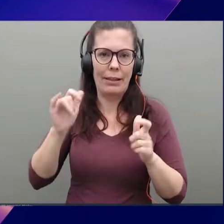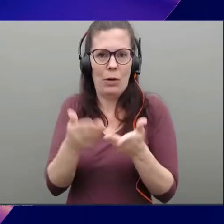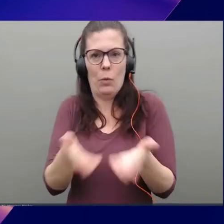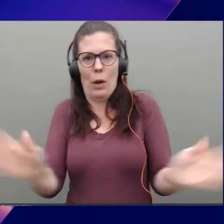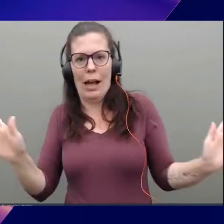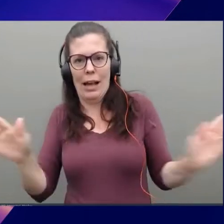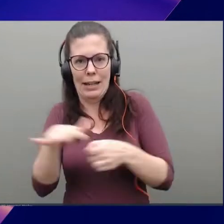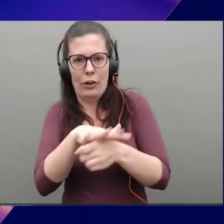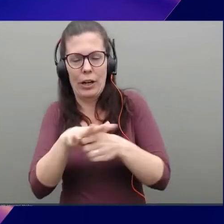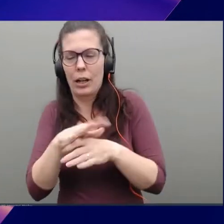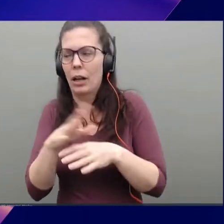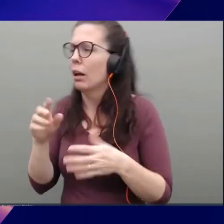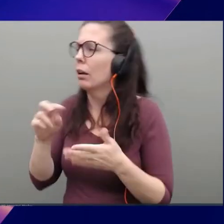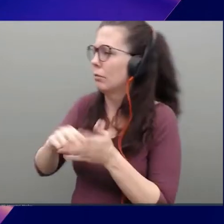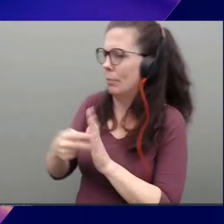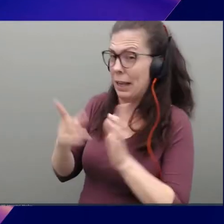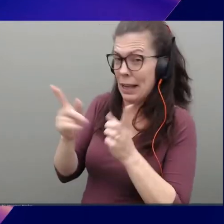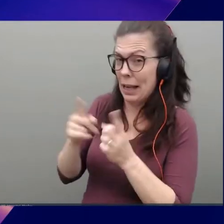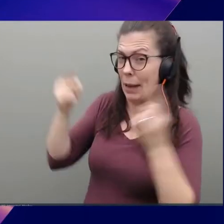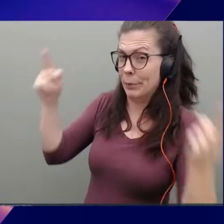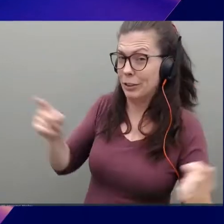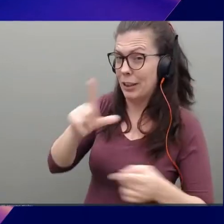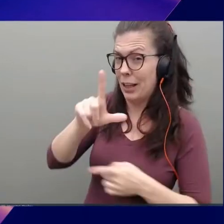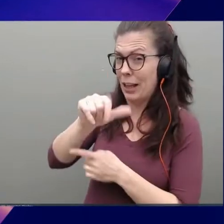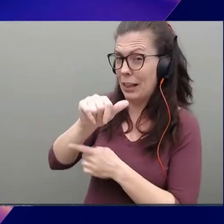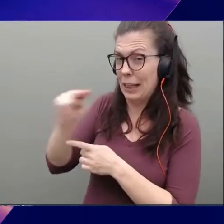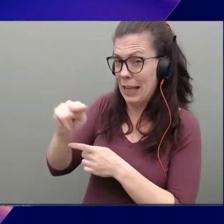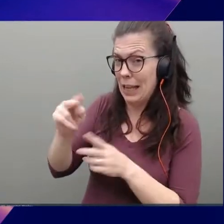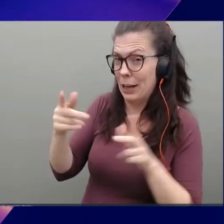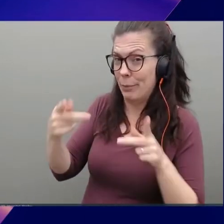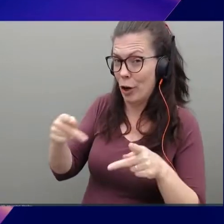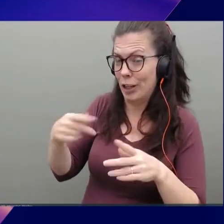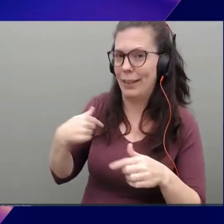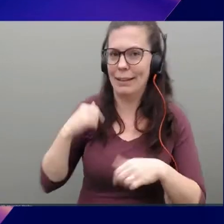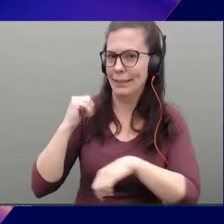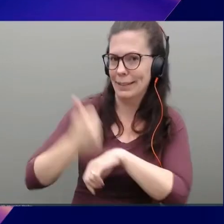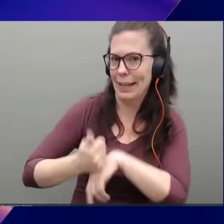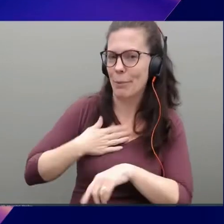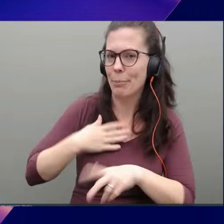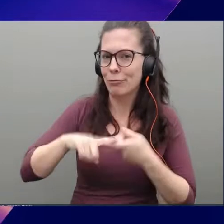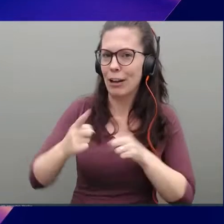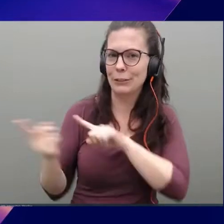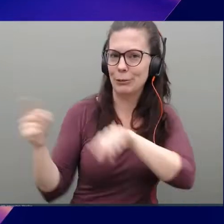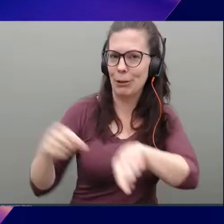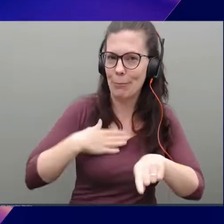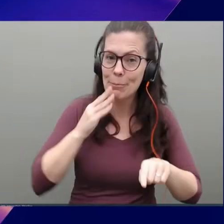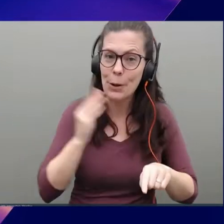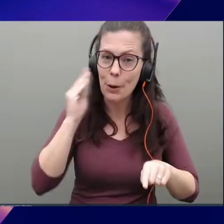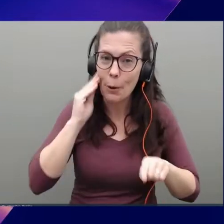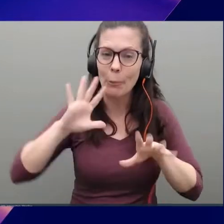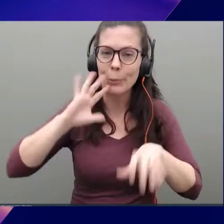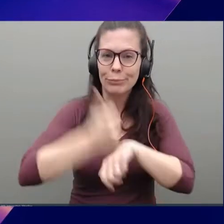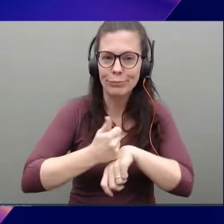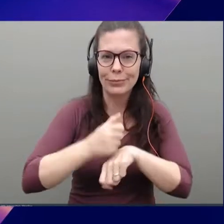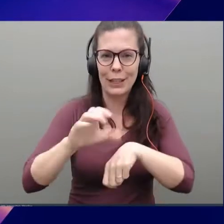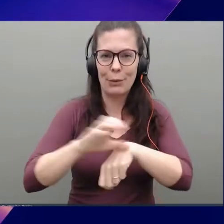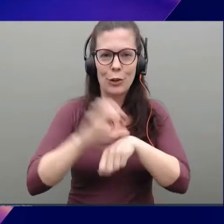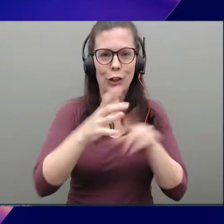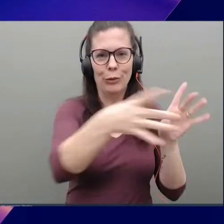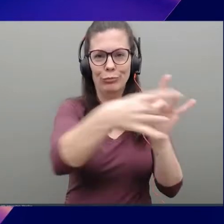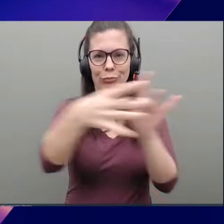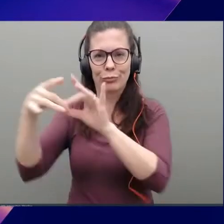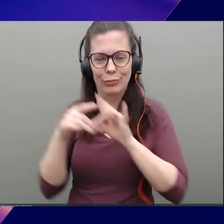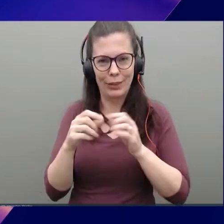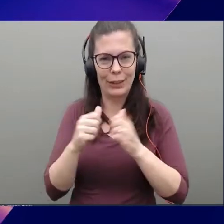WAN would be the LAN party. That's when I have all my friends over at my house, we got our computers hooked up playing games with each other. Yeah,